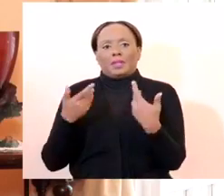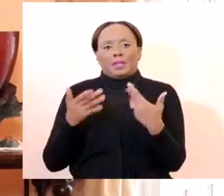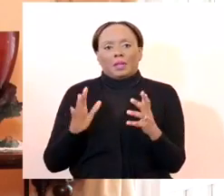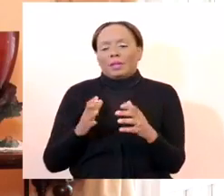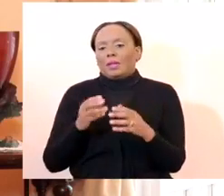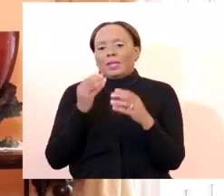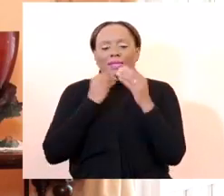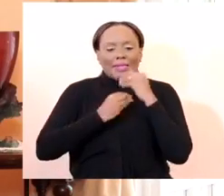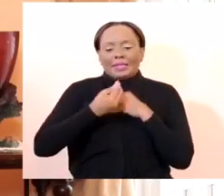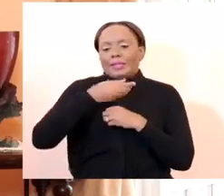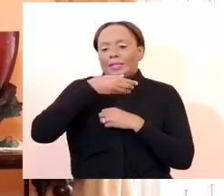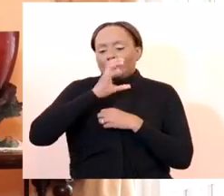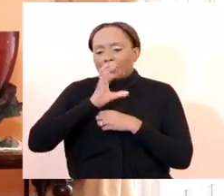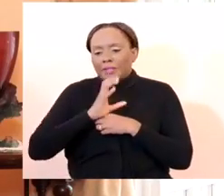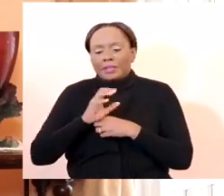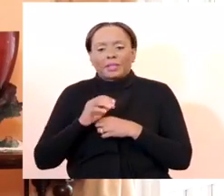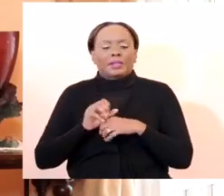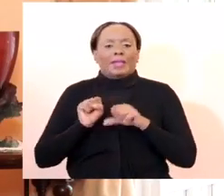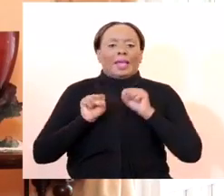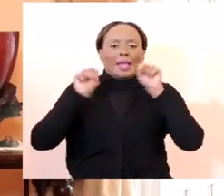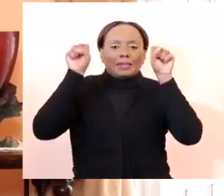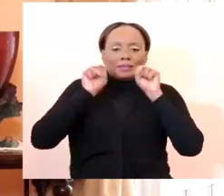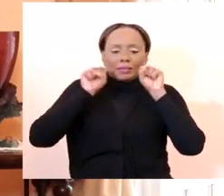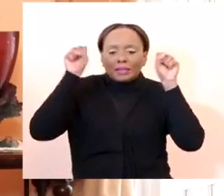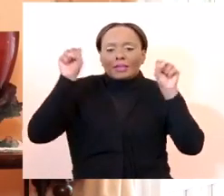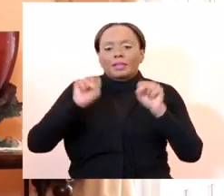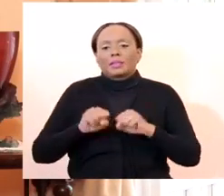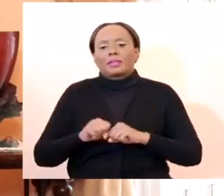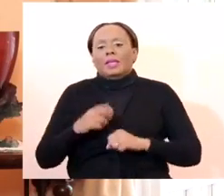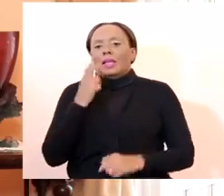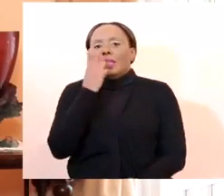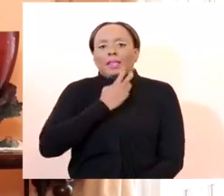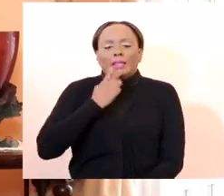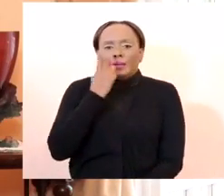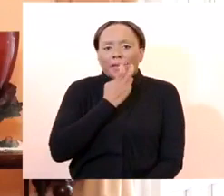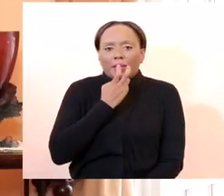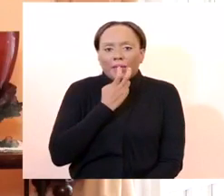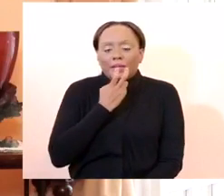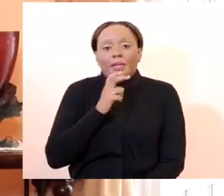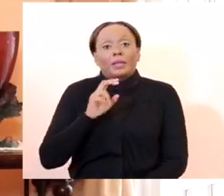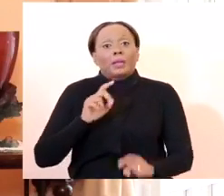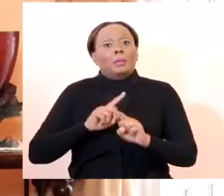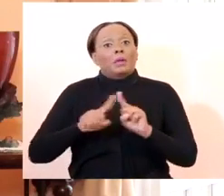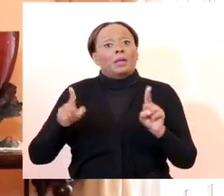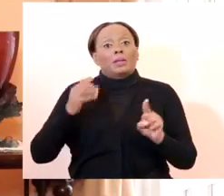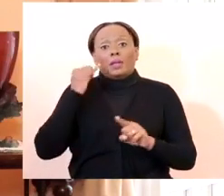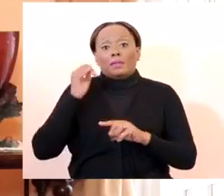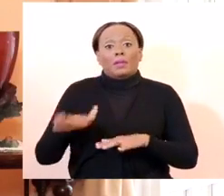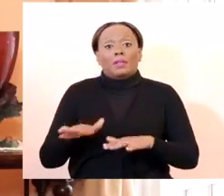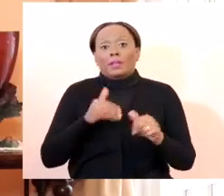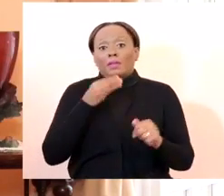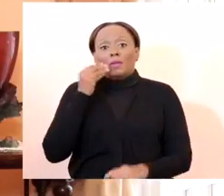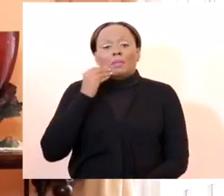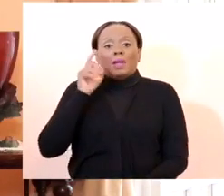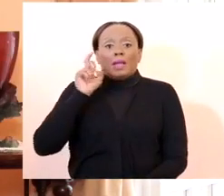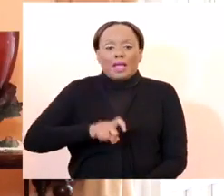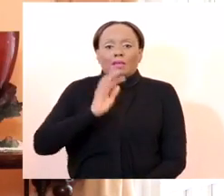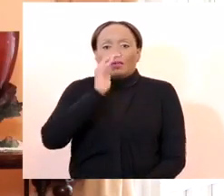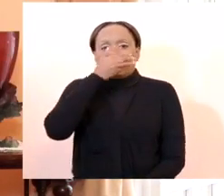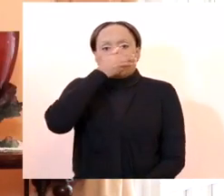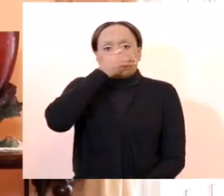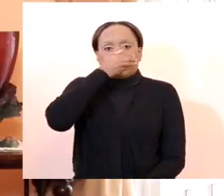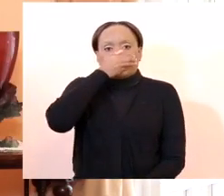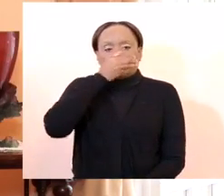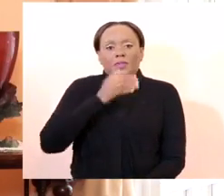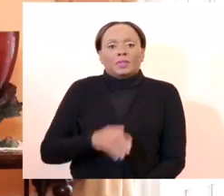as long as you leave your home, you'll be required to wear your mask. Many of the same